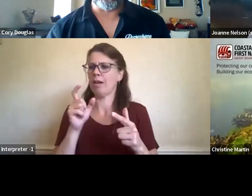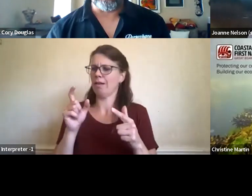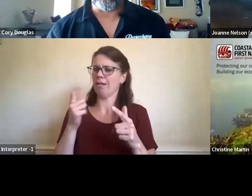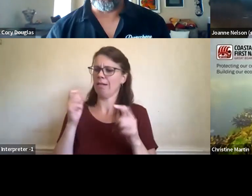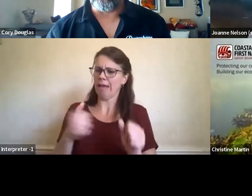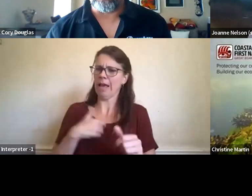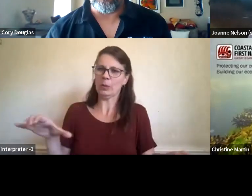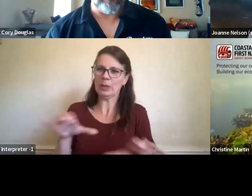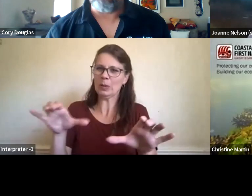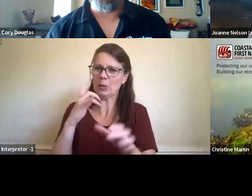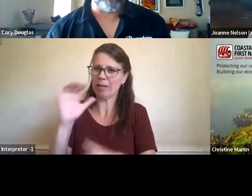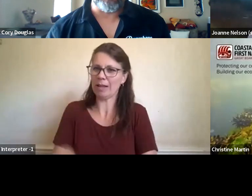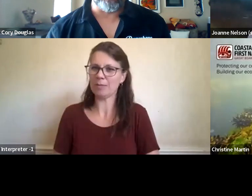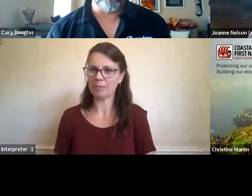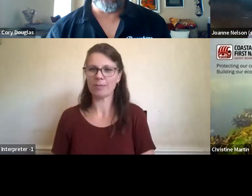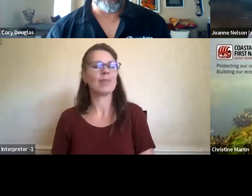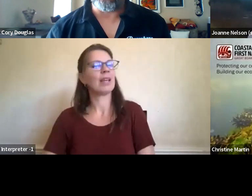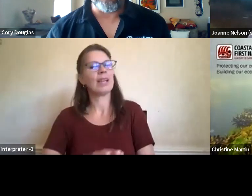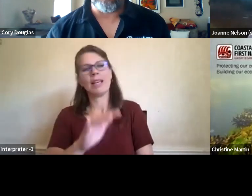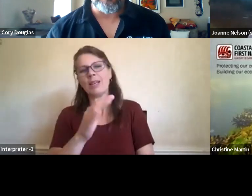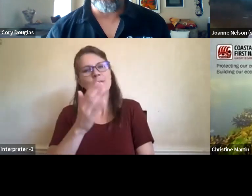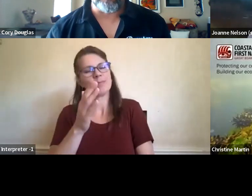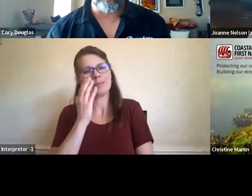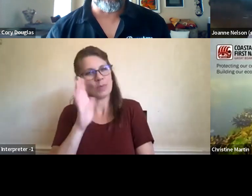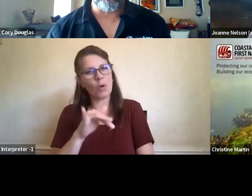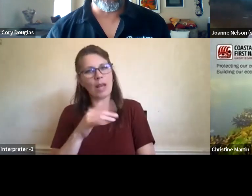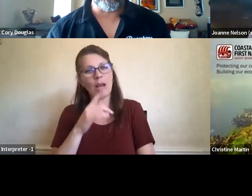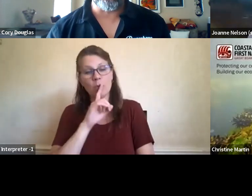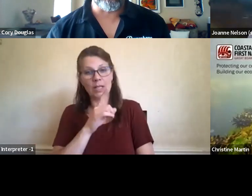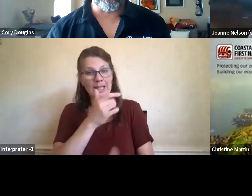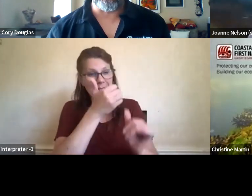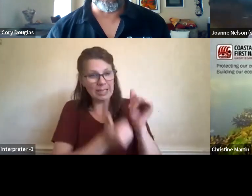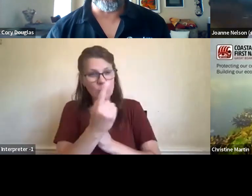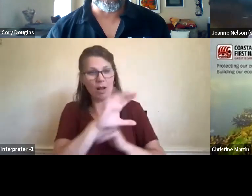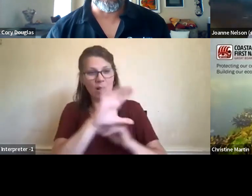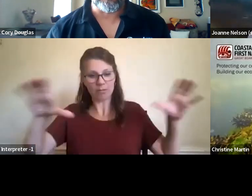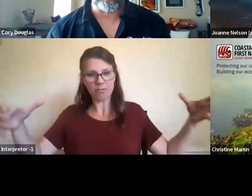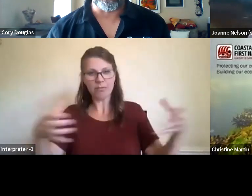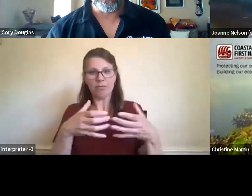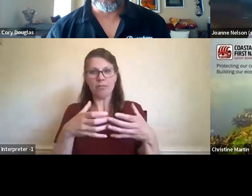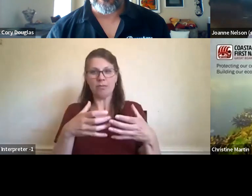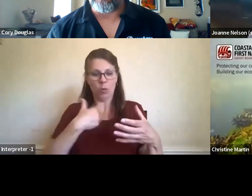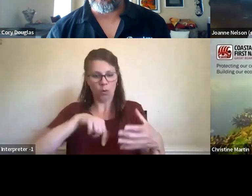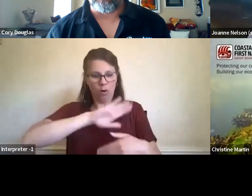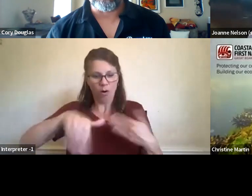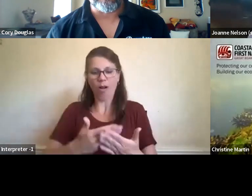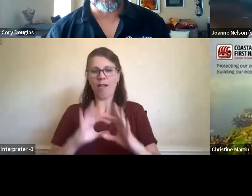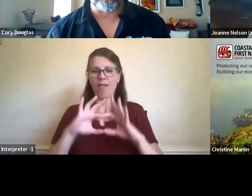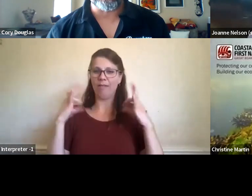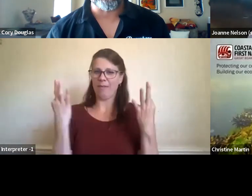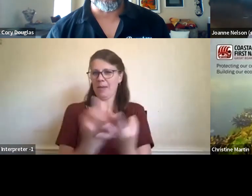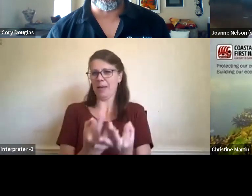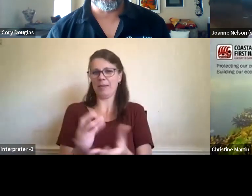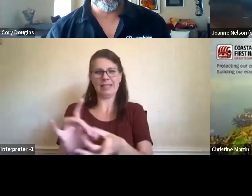Ginger. You know, we're all family here. At the end of the day, we're all family here on the coast. And, you know, how we can work